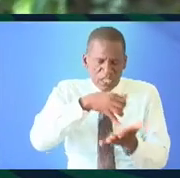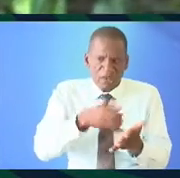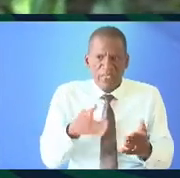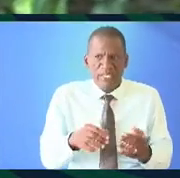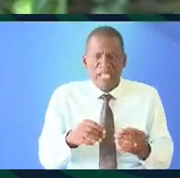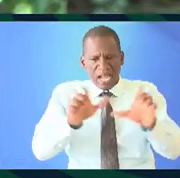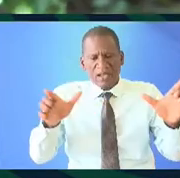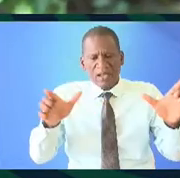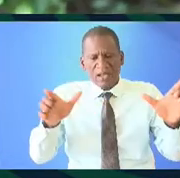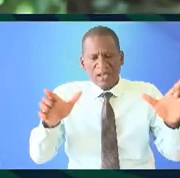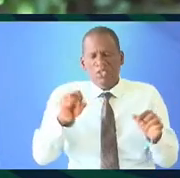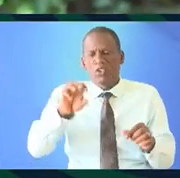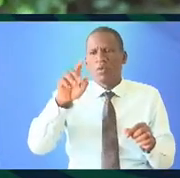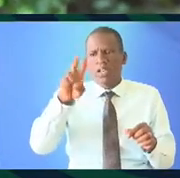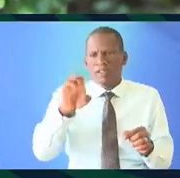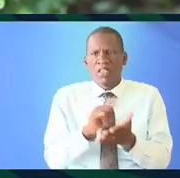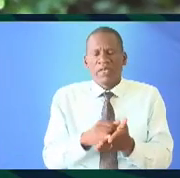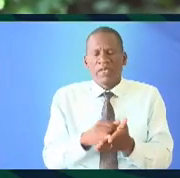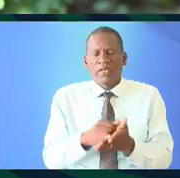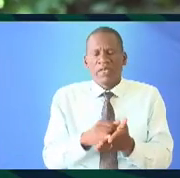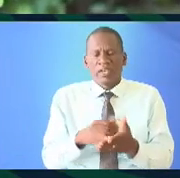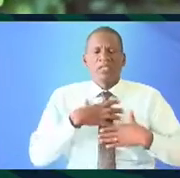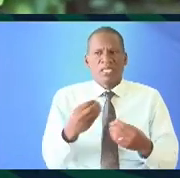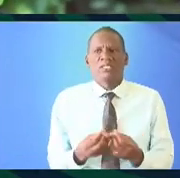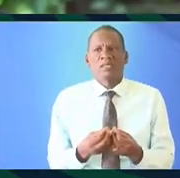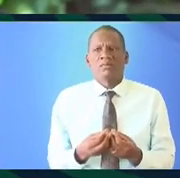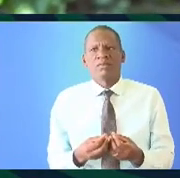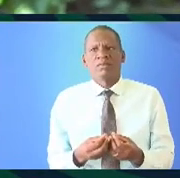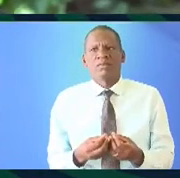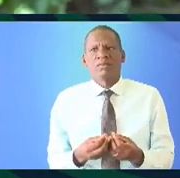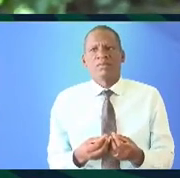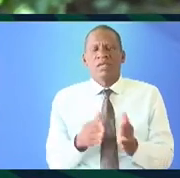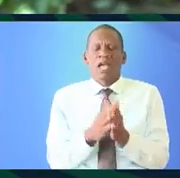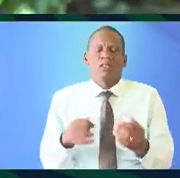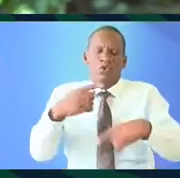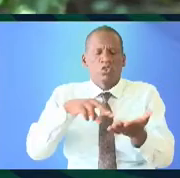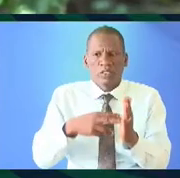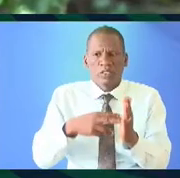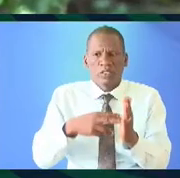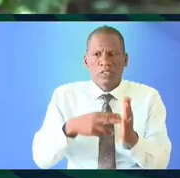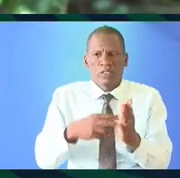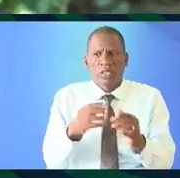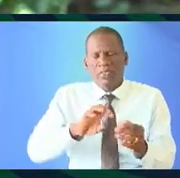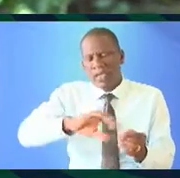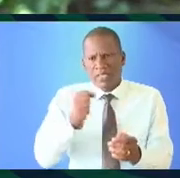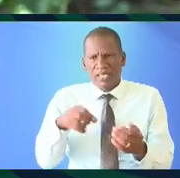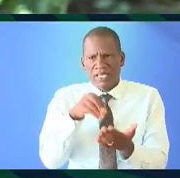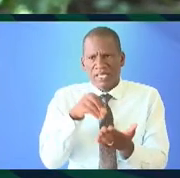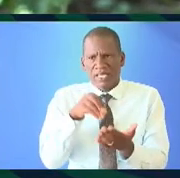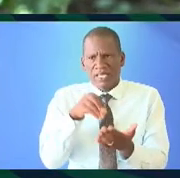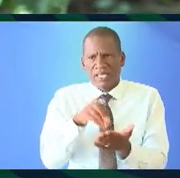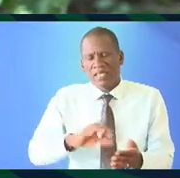in this motive language I think that that was also that was really really interesting and it's an ongoing project and that on the other